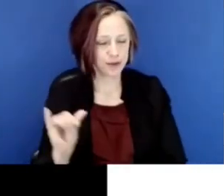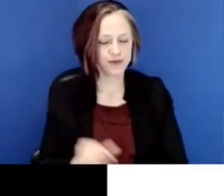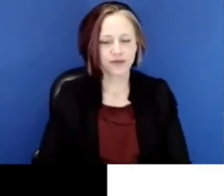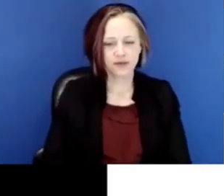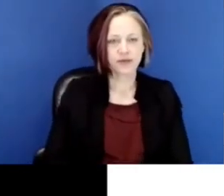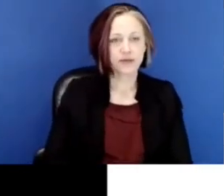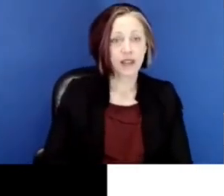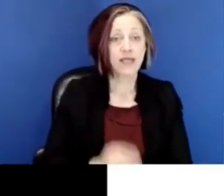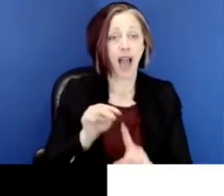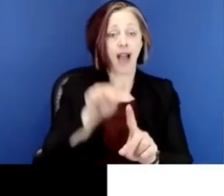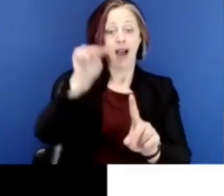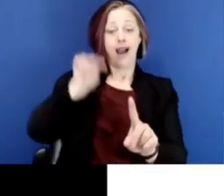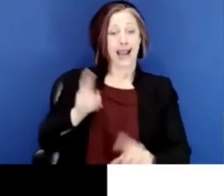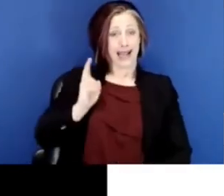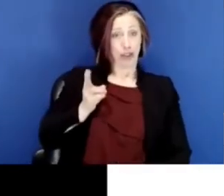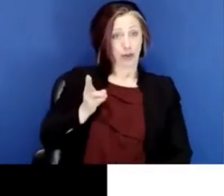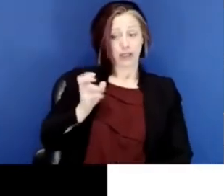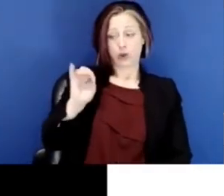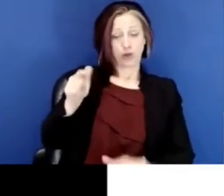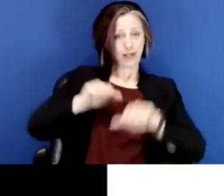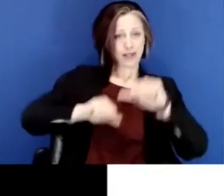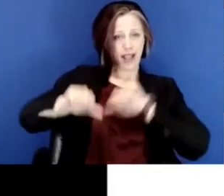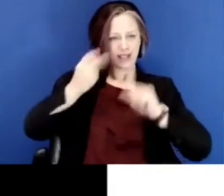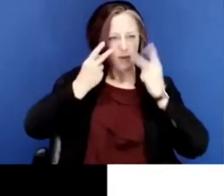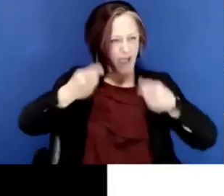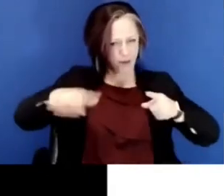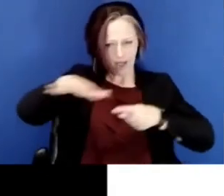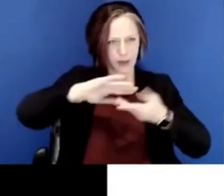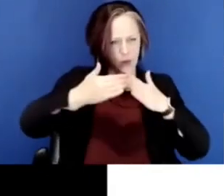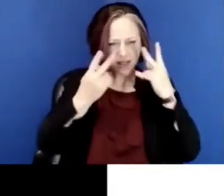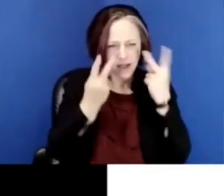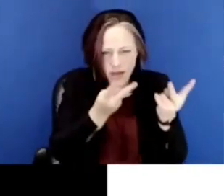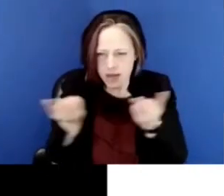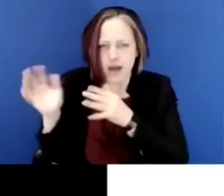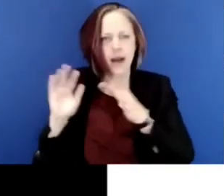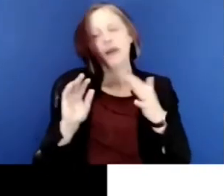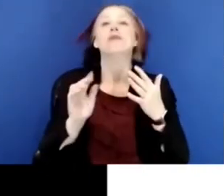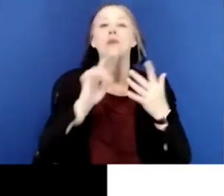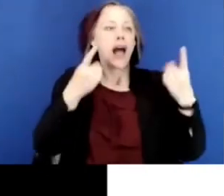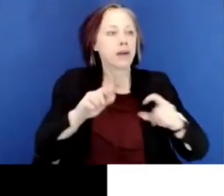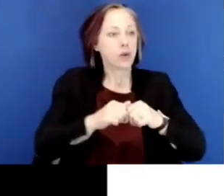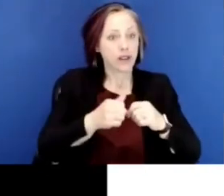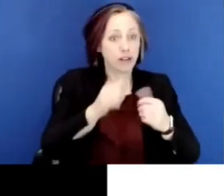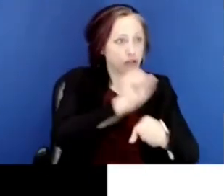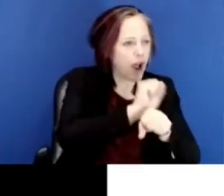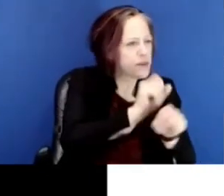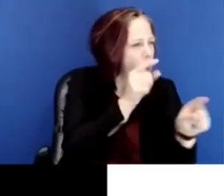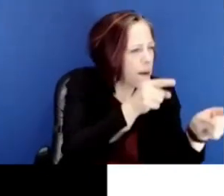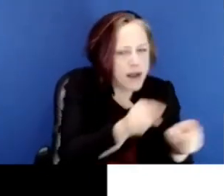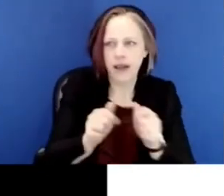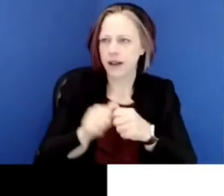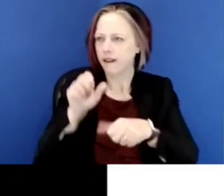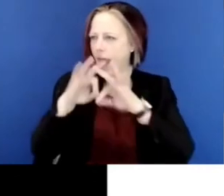looking from a history social science perspective at what was happening in the community, what was happening to